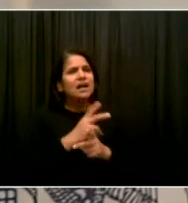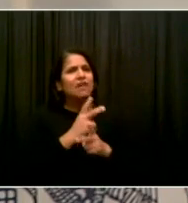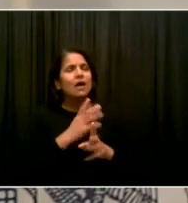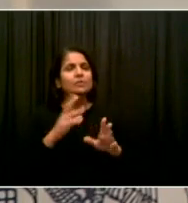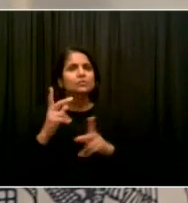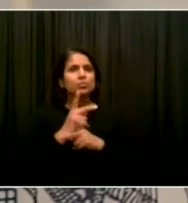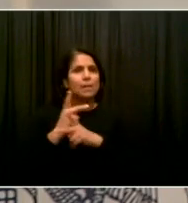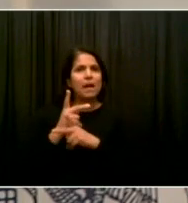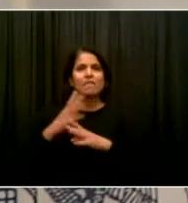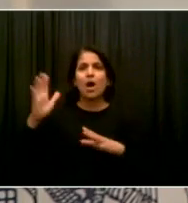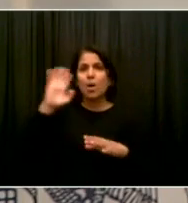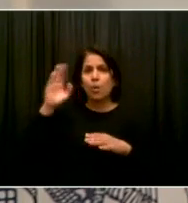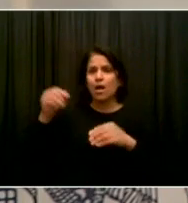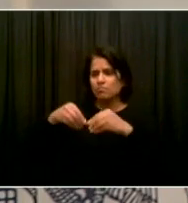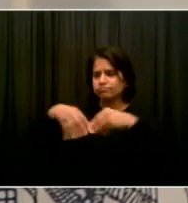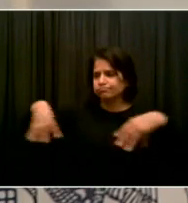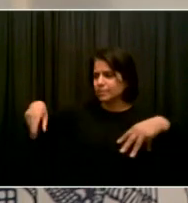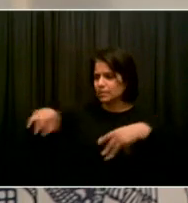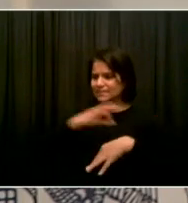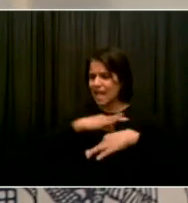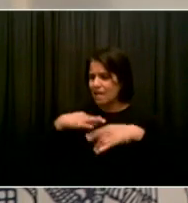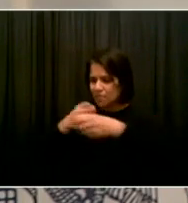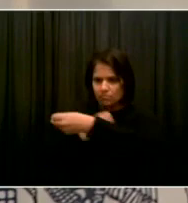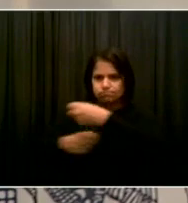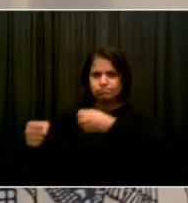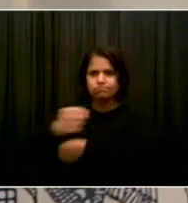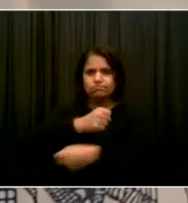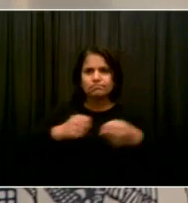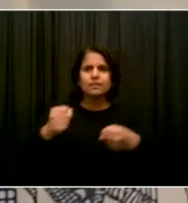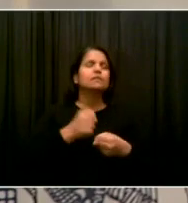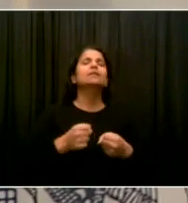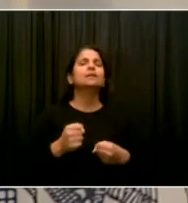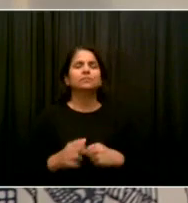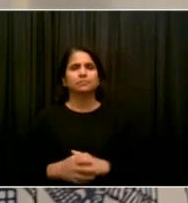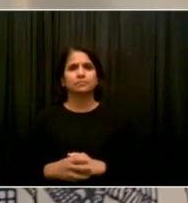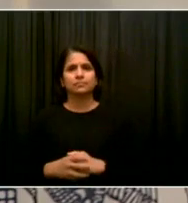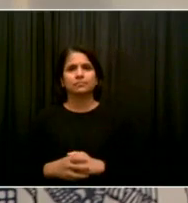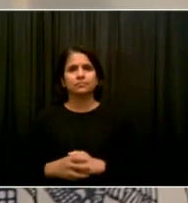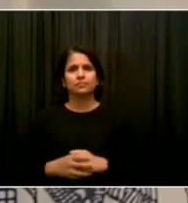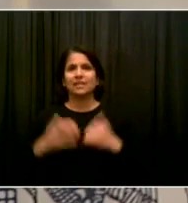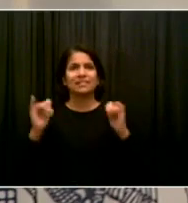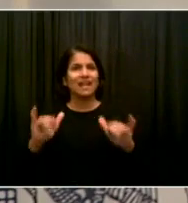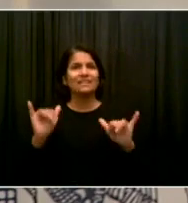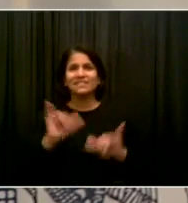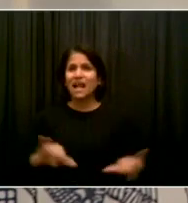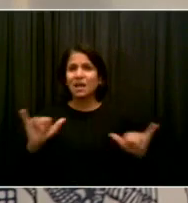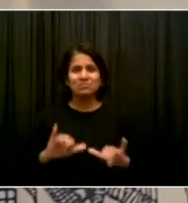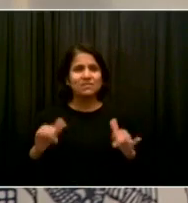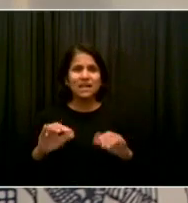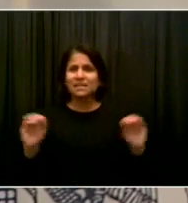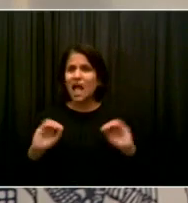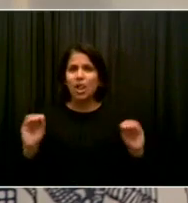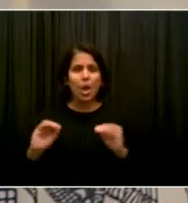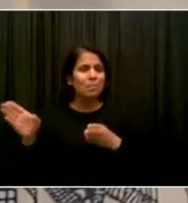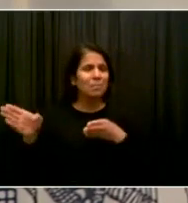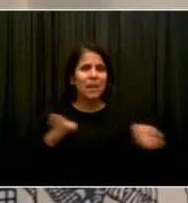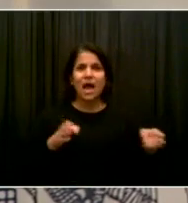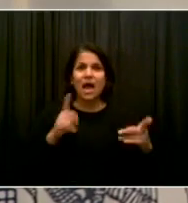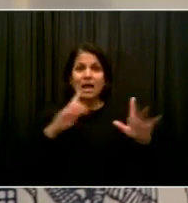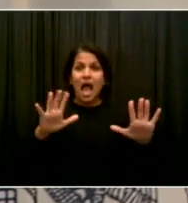units. But, uh, the overall approach, uh, continues as is. Go ahead, Michael. Um,